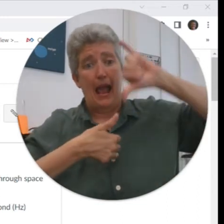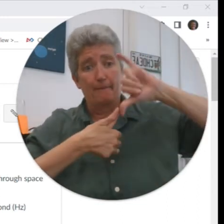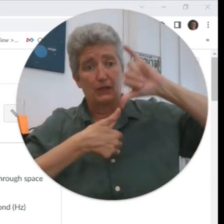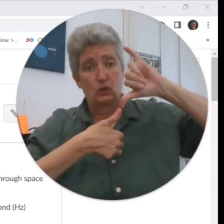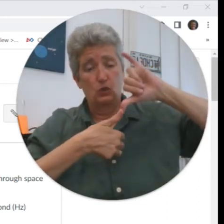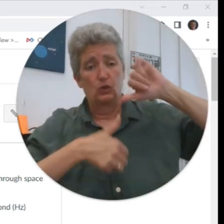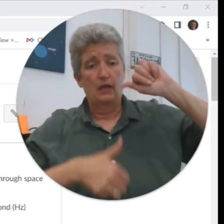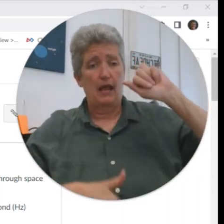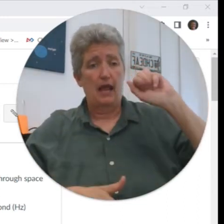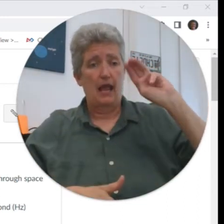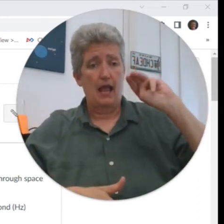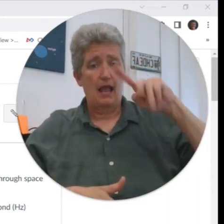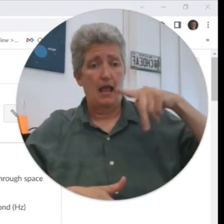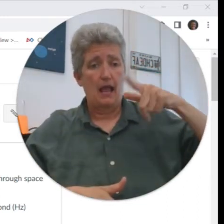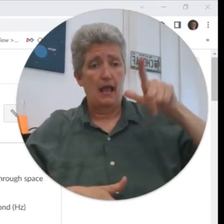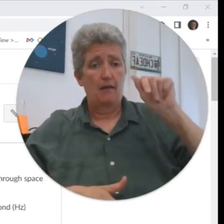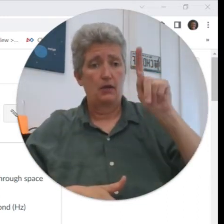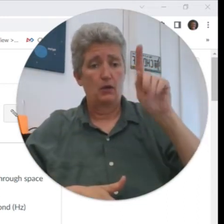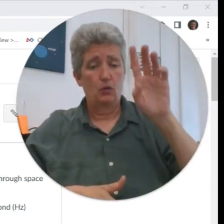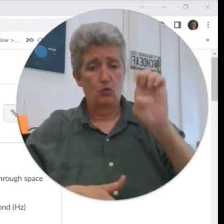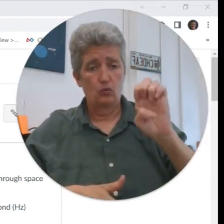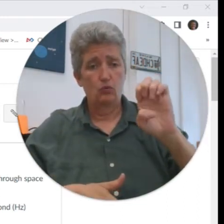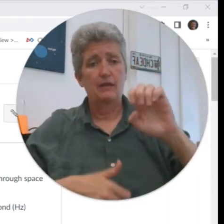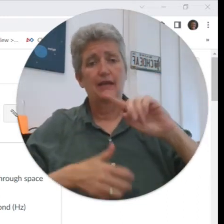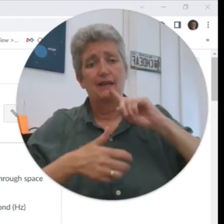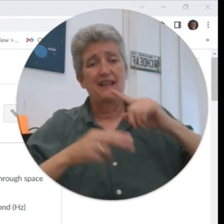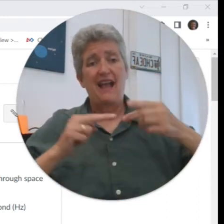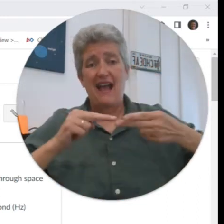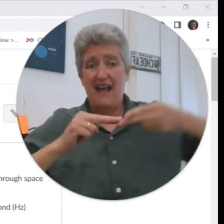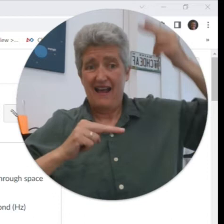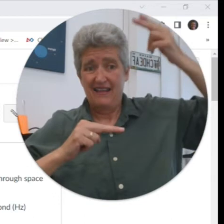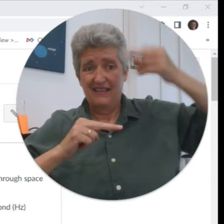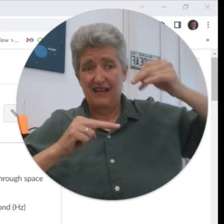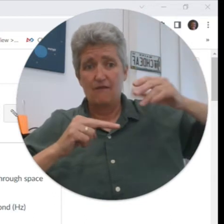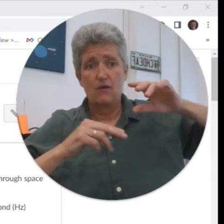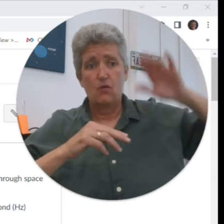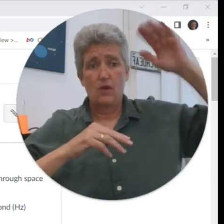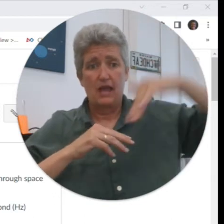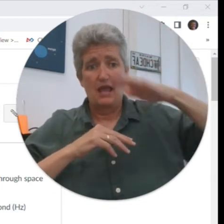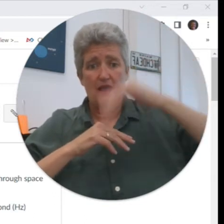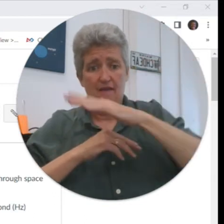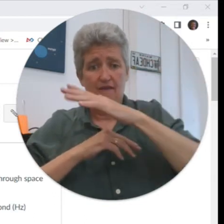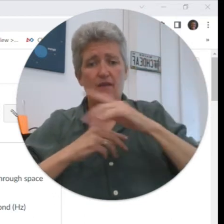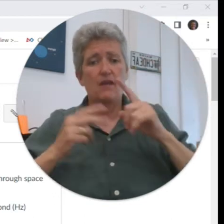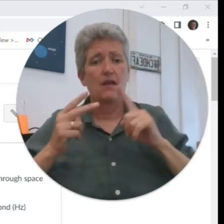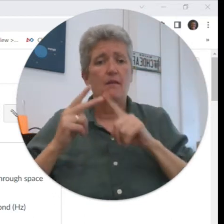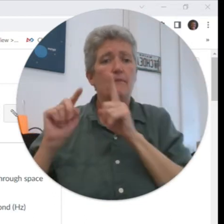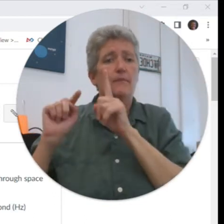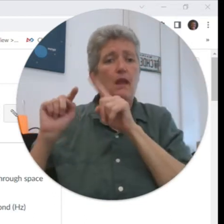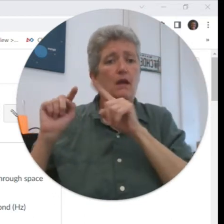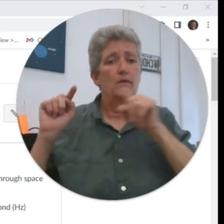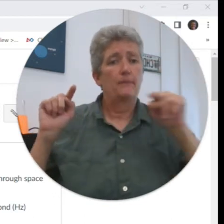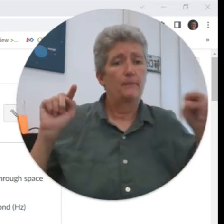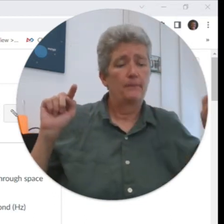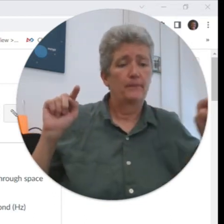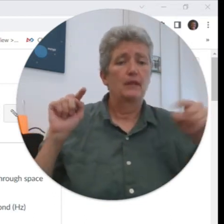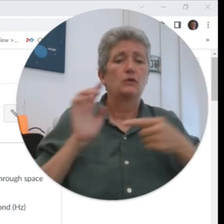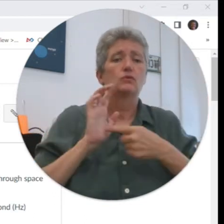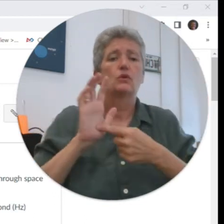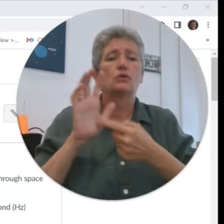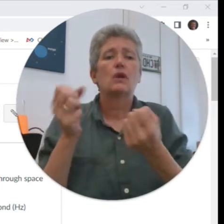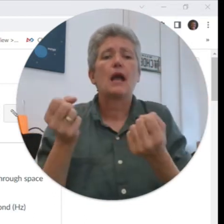you remember amplitude that's the height the height of the wave